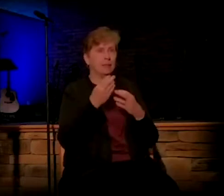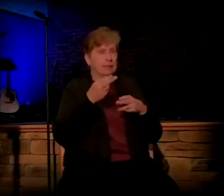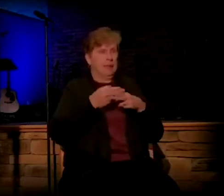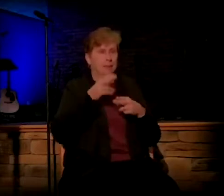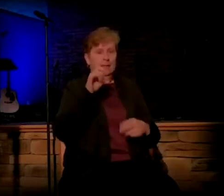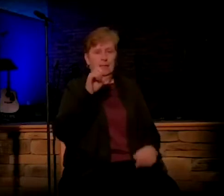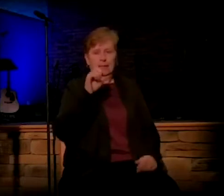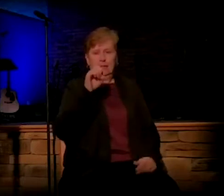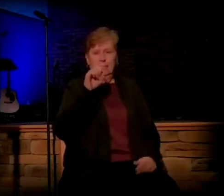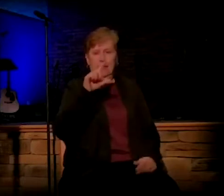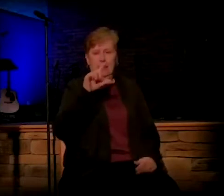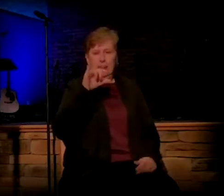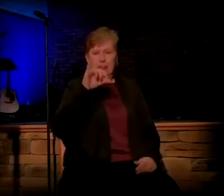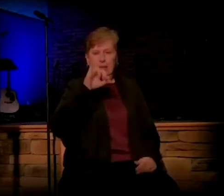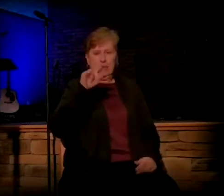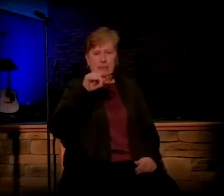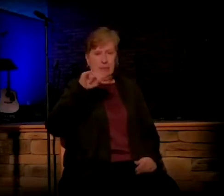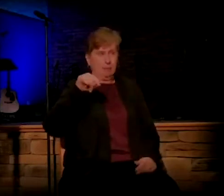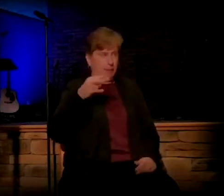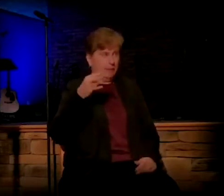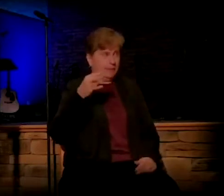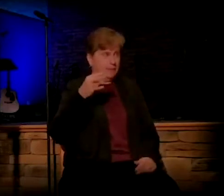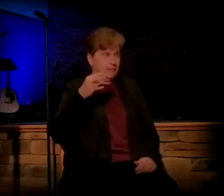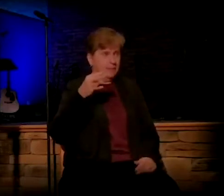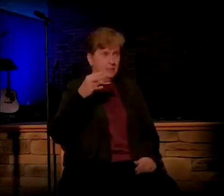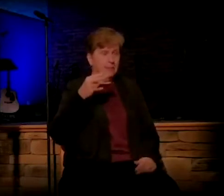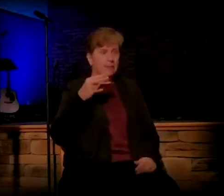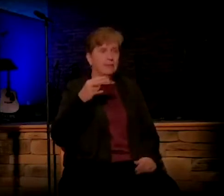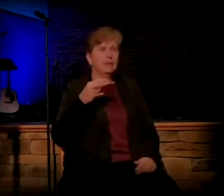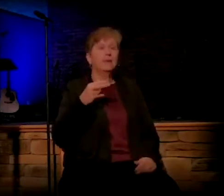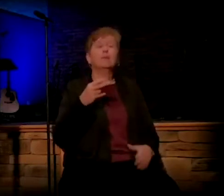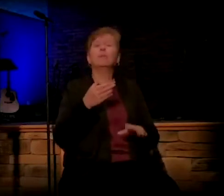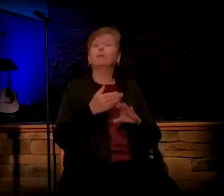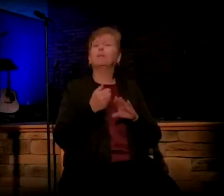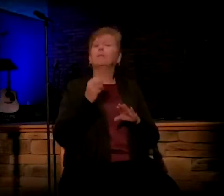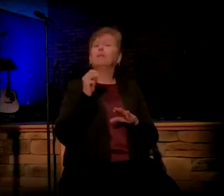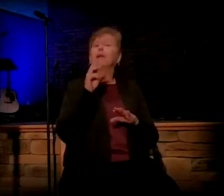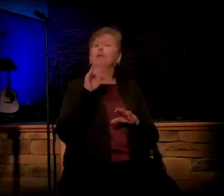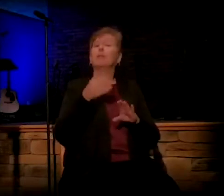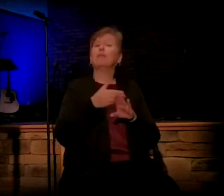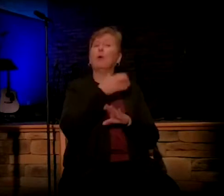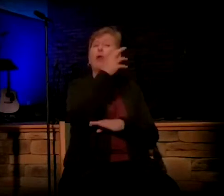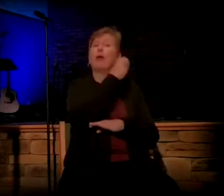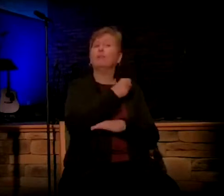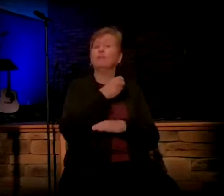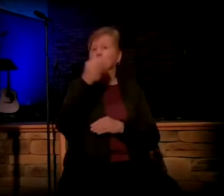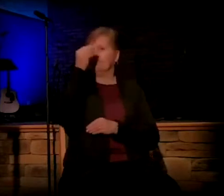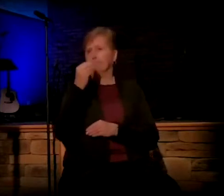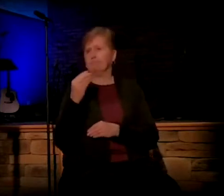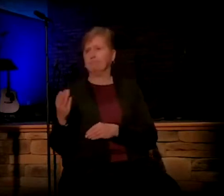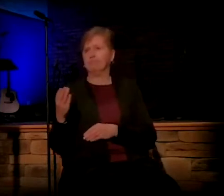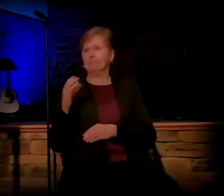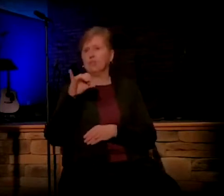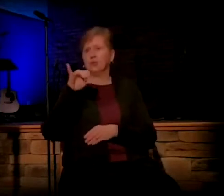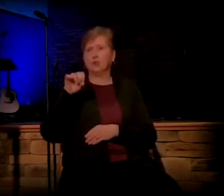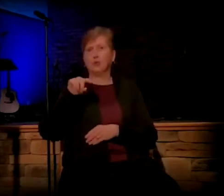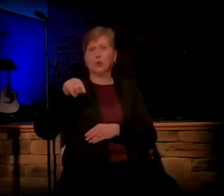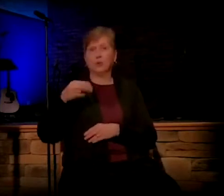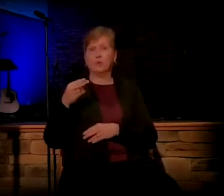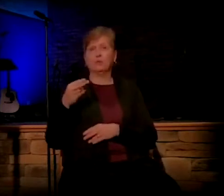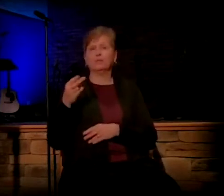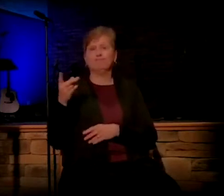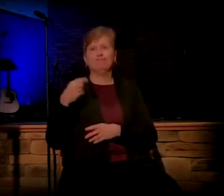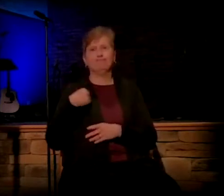But before she leaves, she must have told Joseph that she was with child. Without